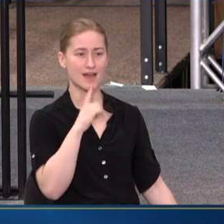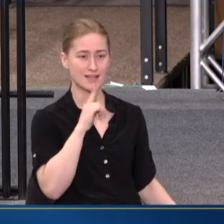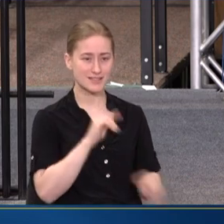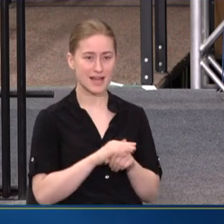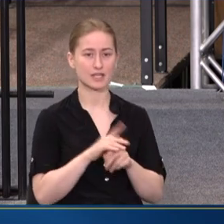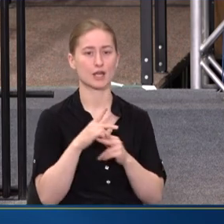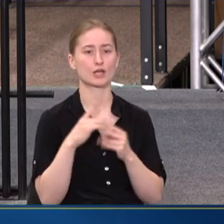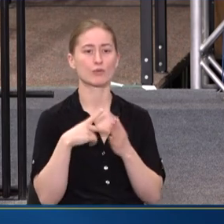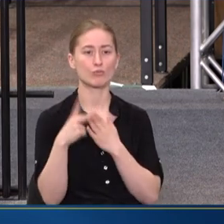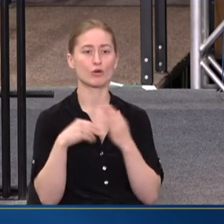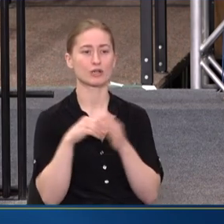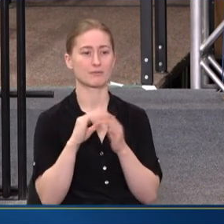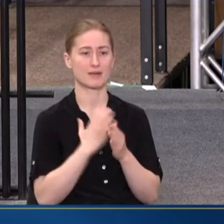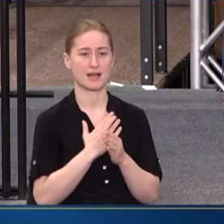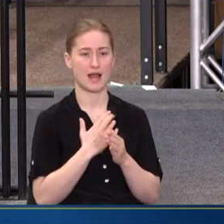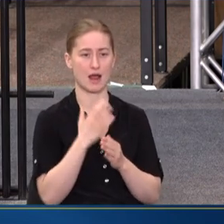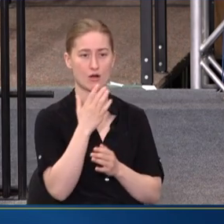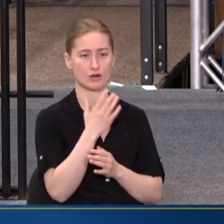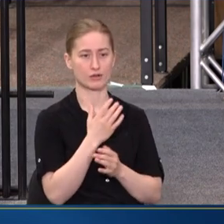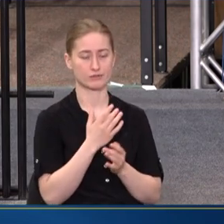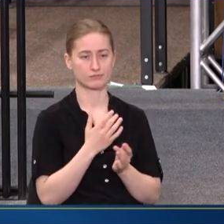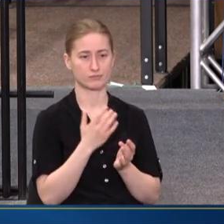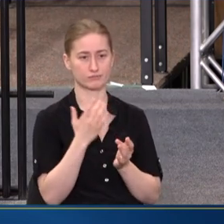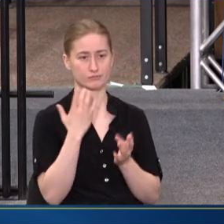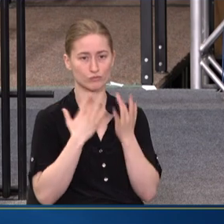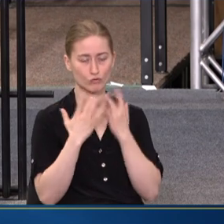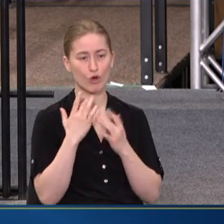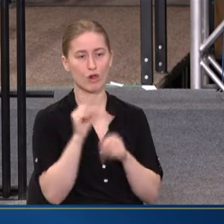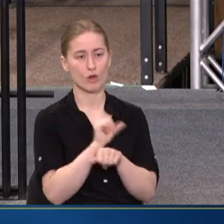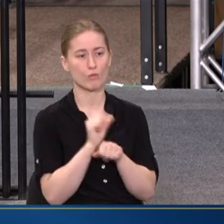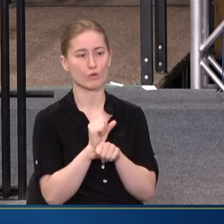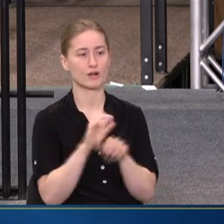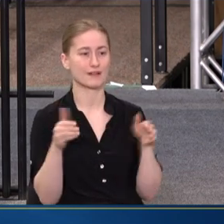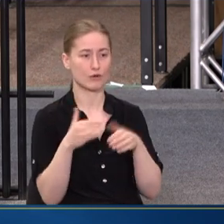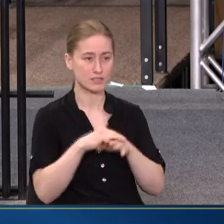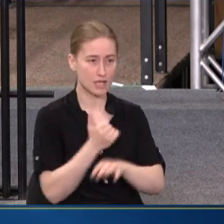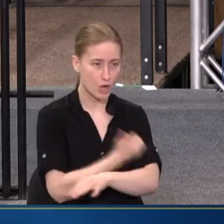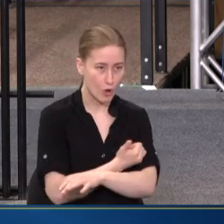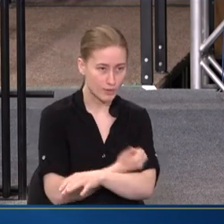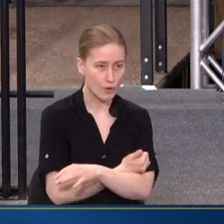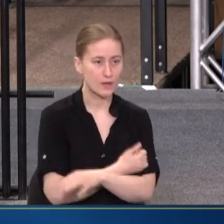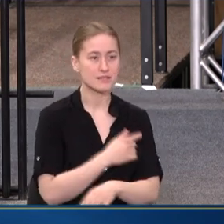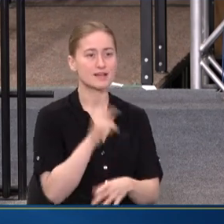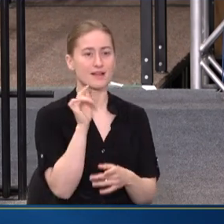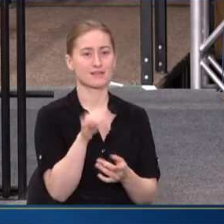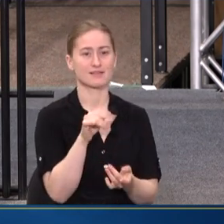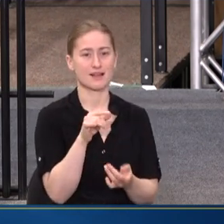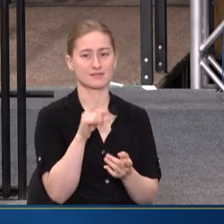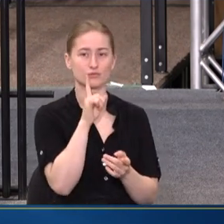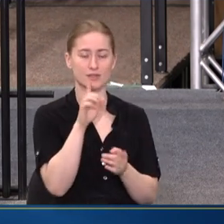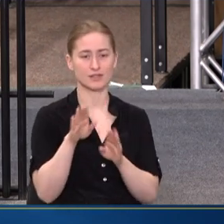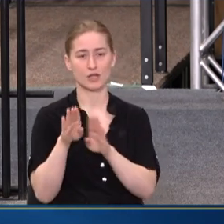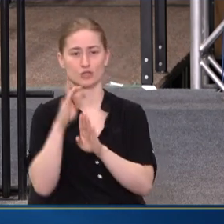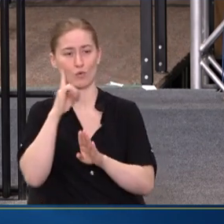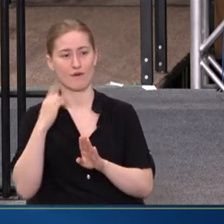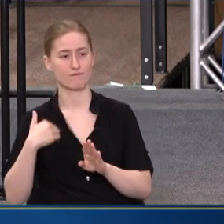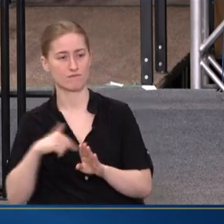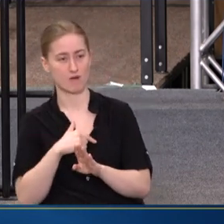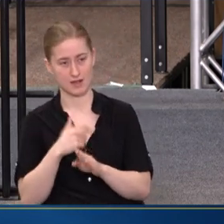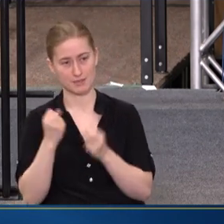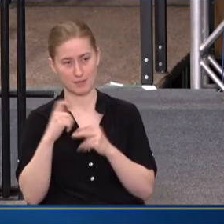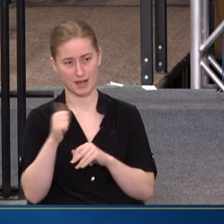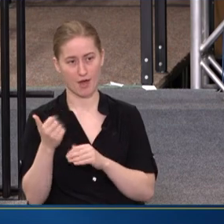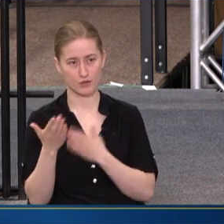IN OUR RURAL WORK FOCUSED ON OPIOIDS THAT IS A DOOR FOR US INTO MANY OTHER